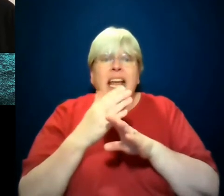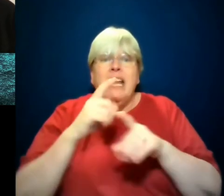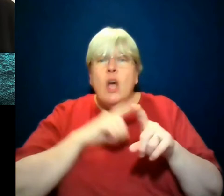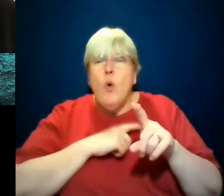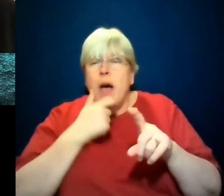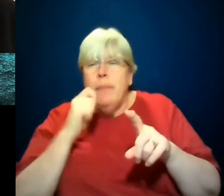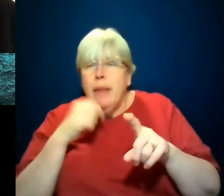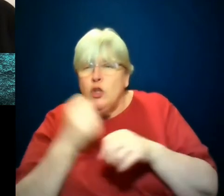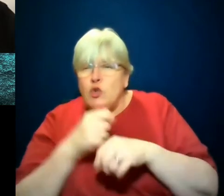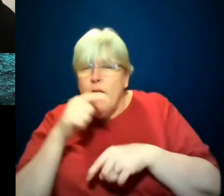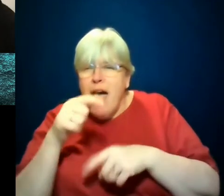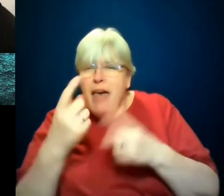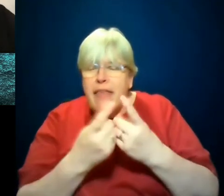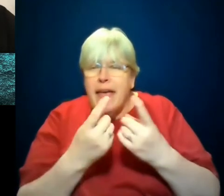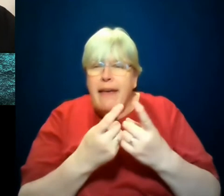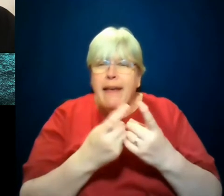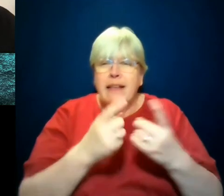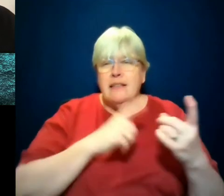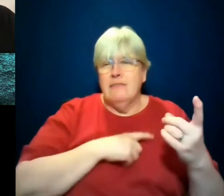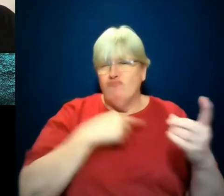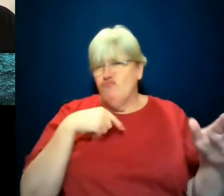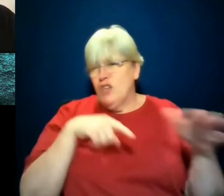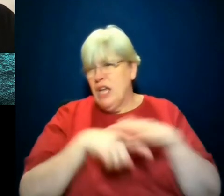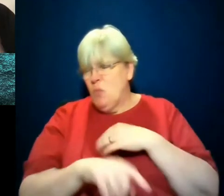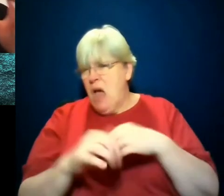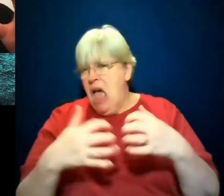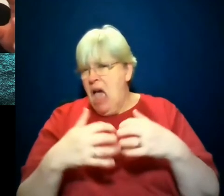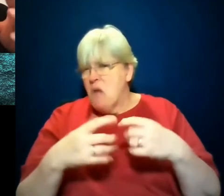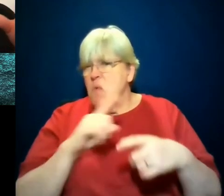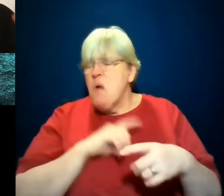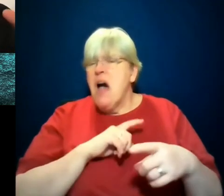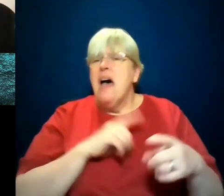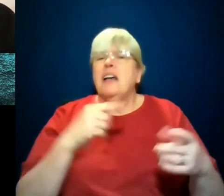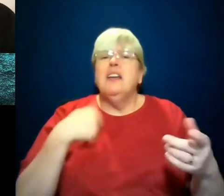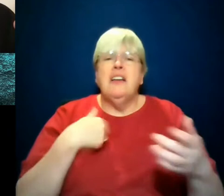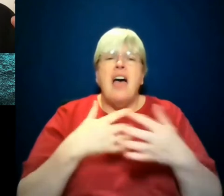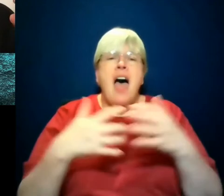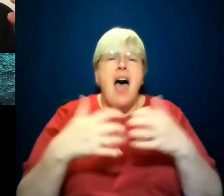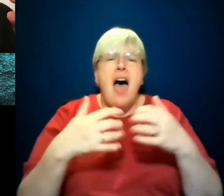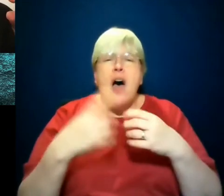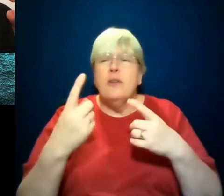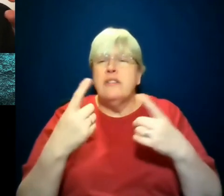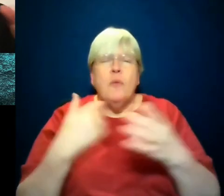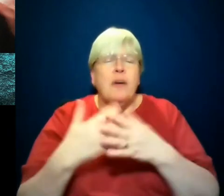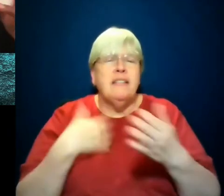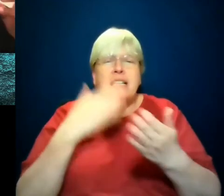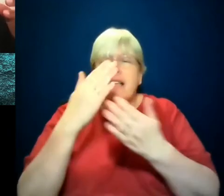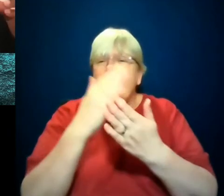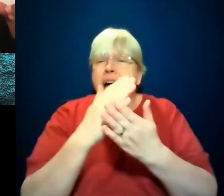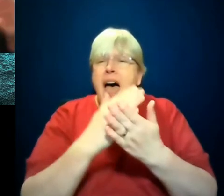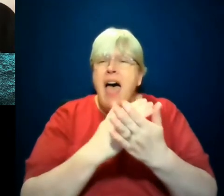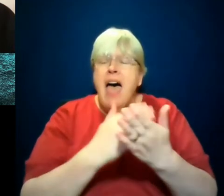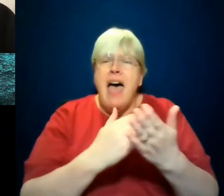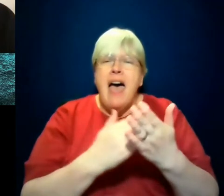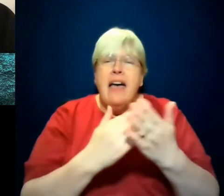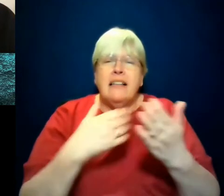the things they do, why they think they're going to get away with it. I'm interested in how somebody takes a set of disparate facts and, and as a detective